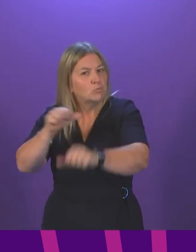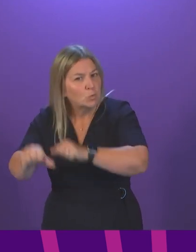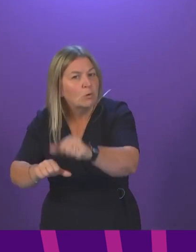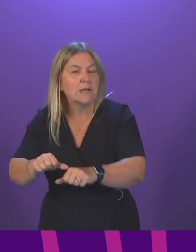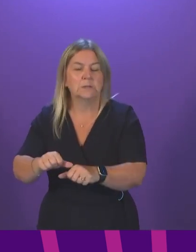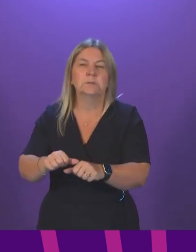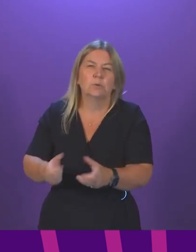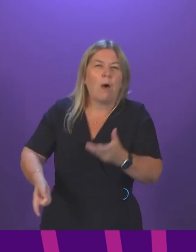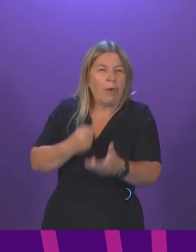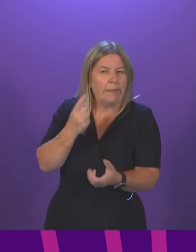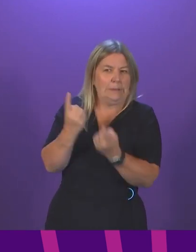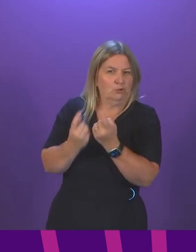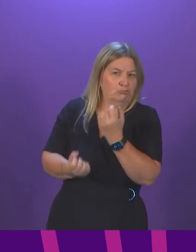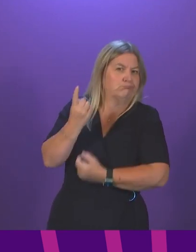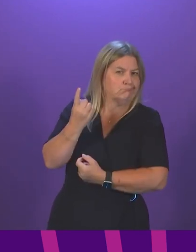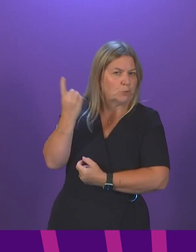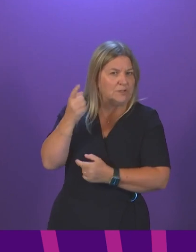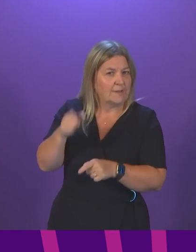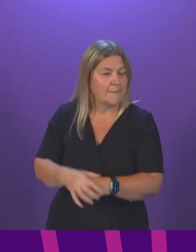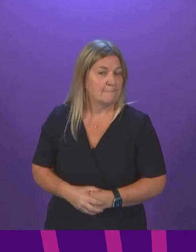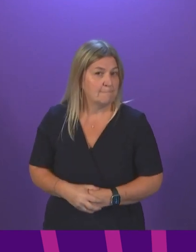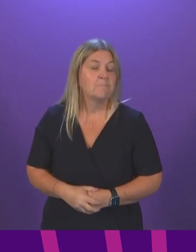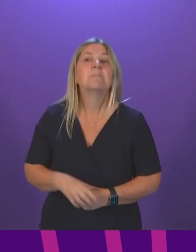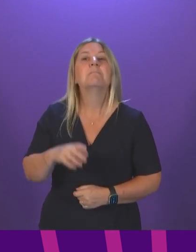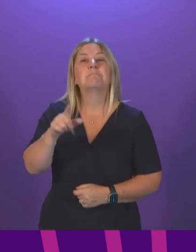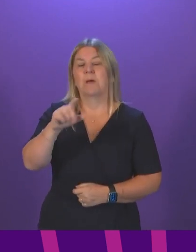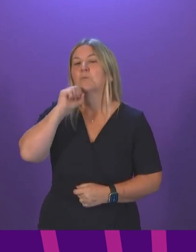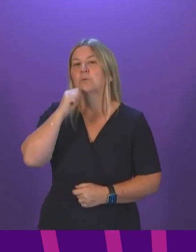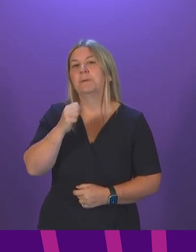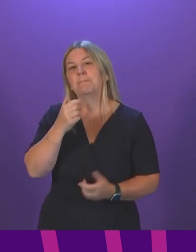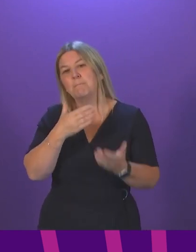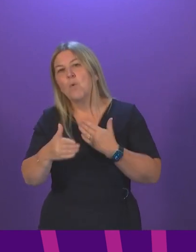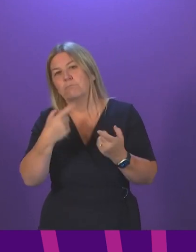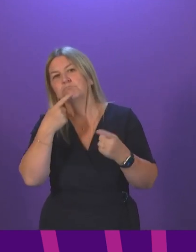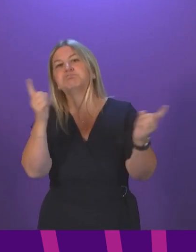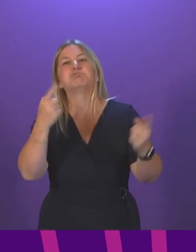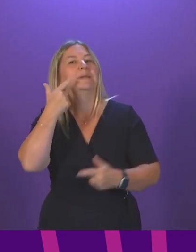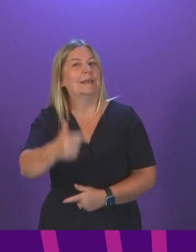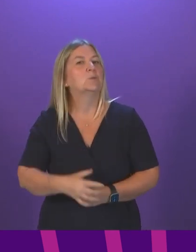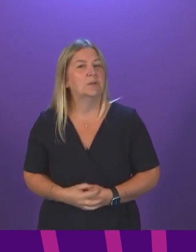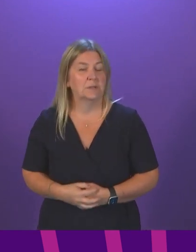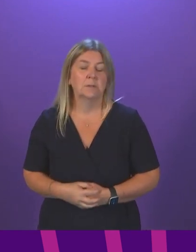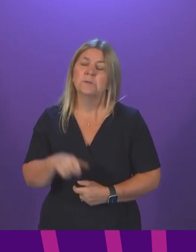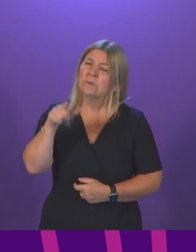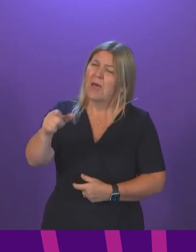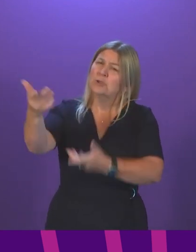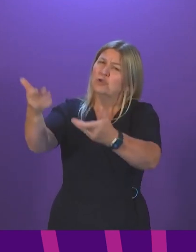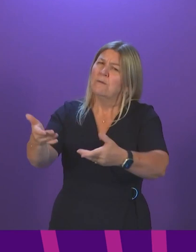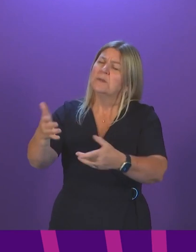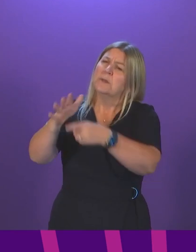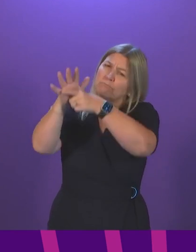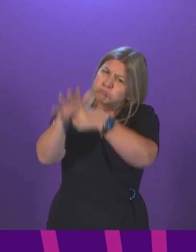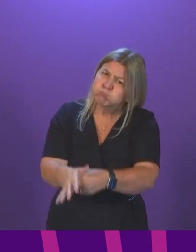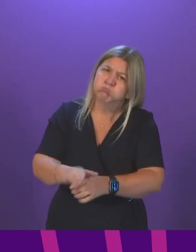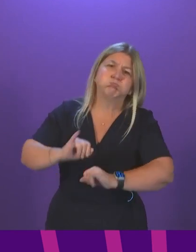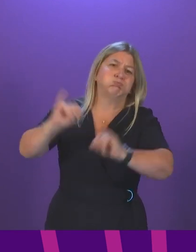Health Secretary will be making an update statement to Parliament next week. This is a service under acute pressure. I think people understand